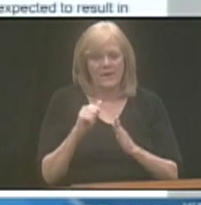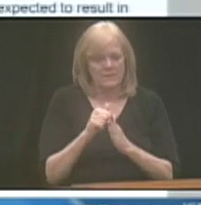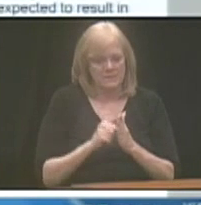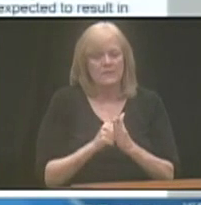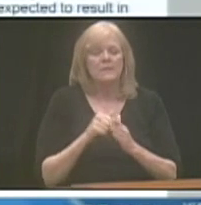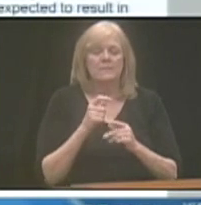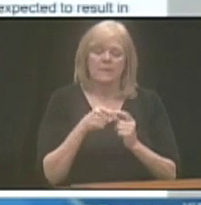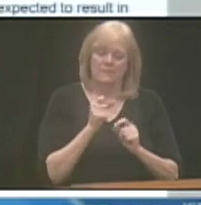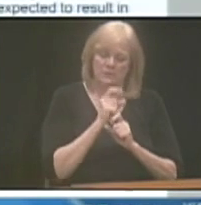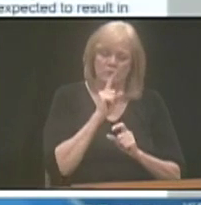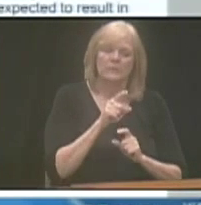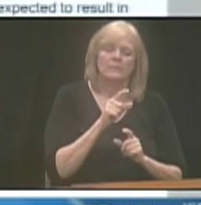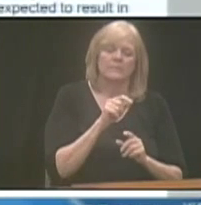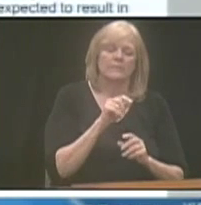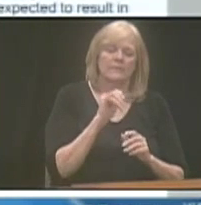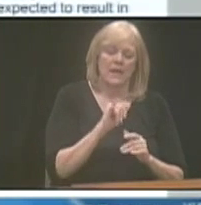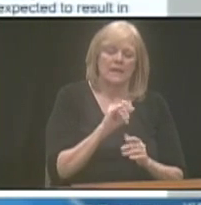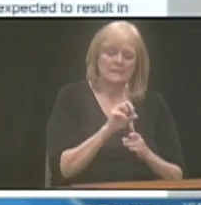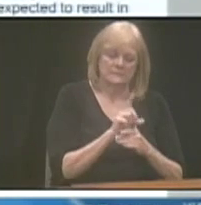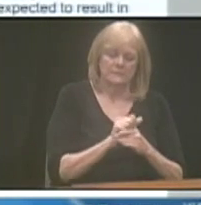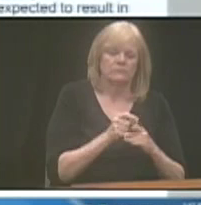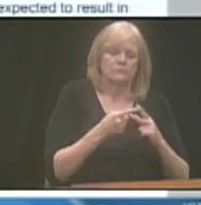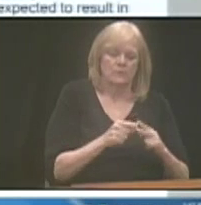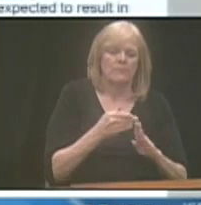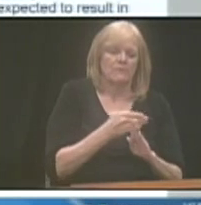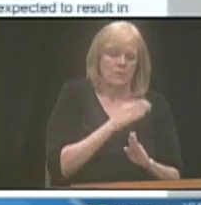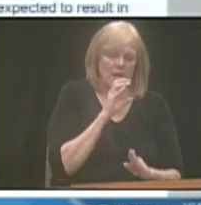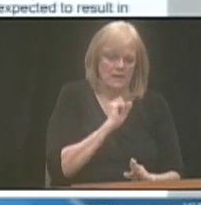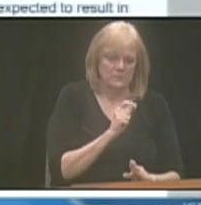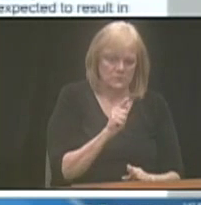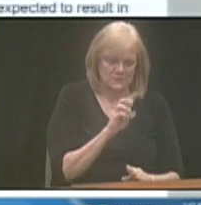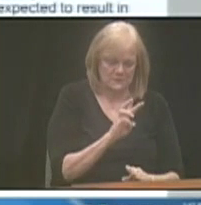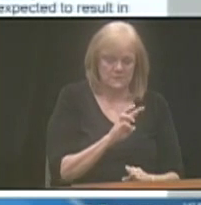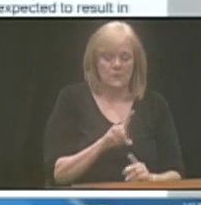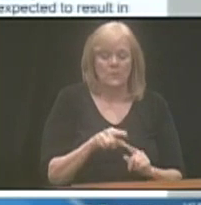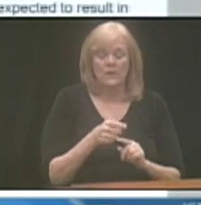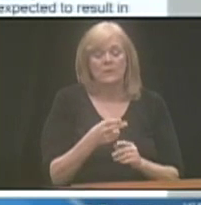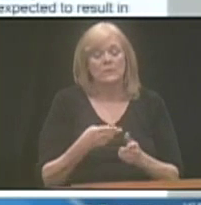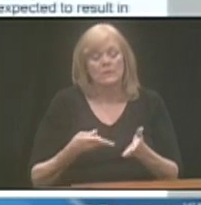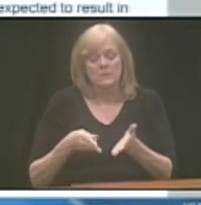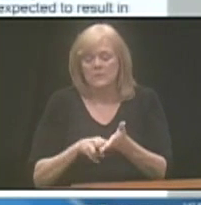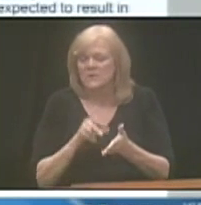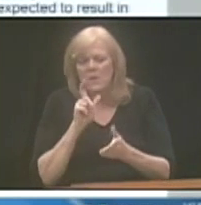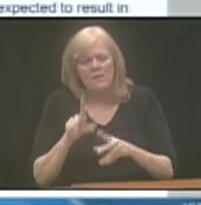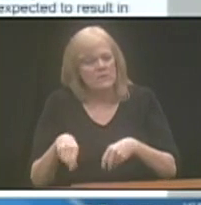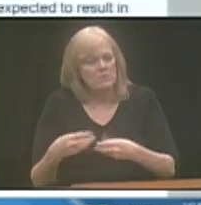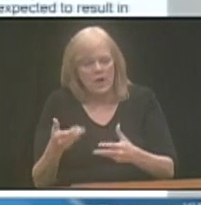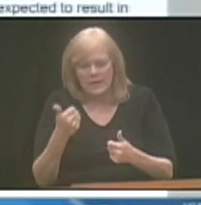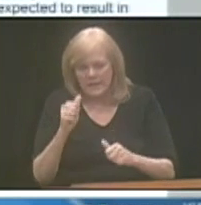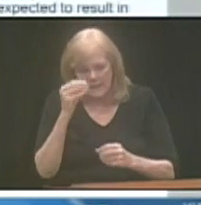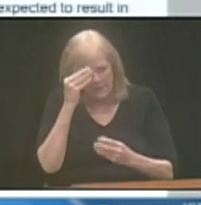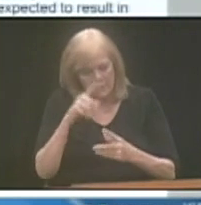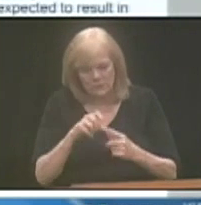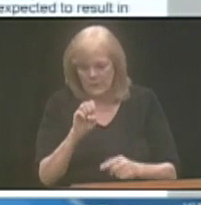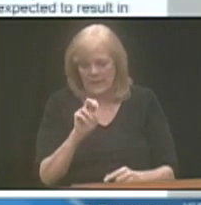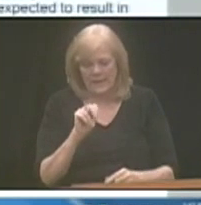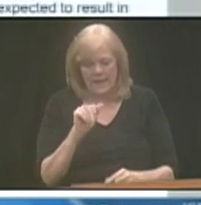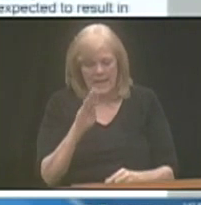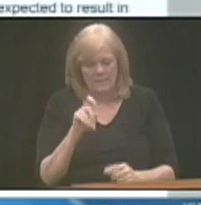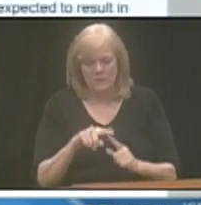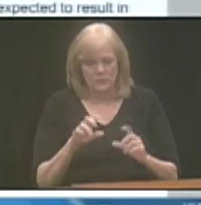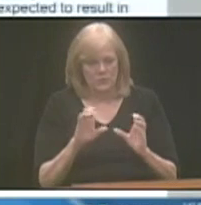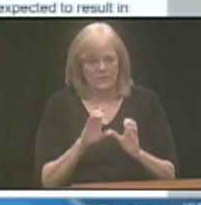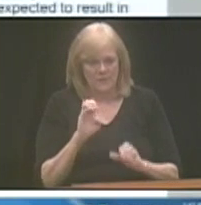date is met. When someone goes to enroll, they won't have to provide any information to enable to